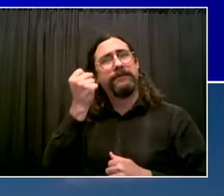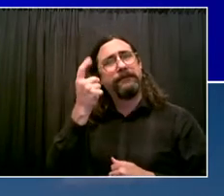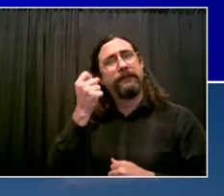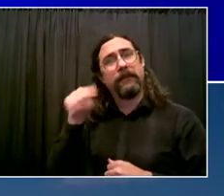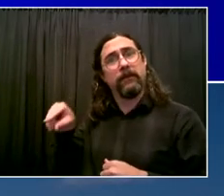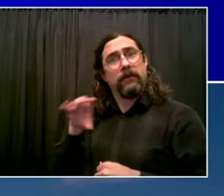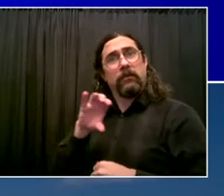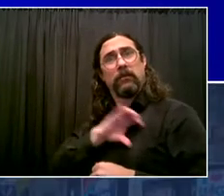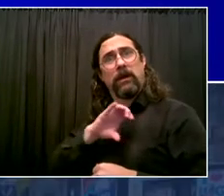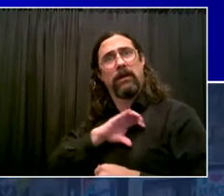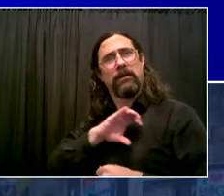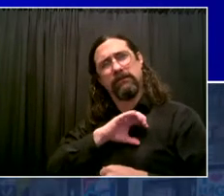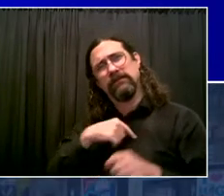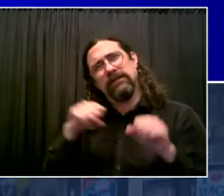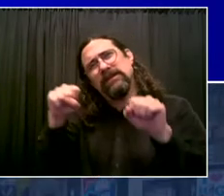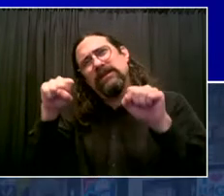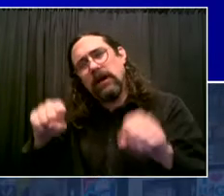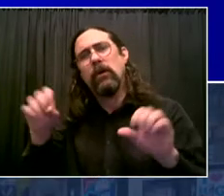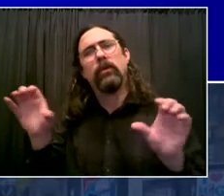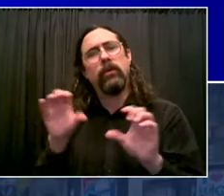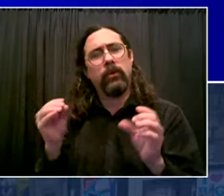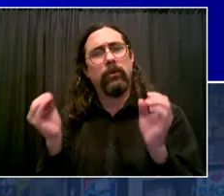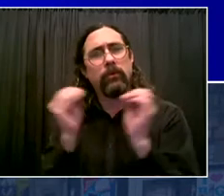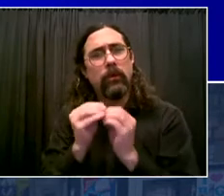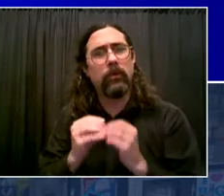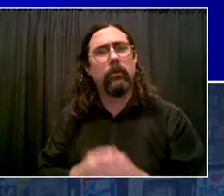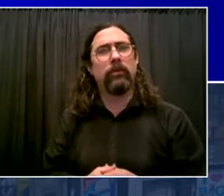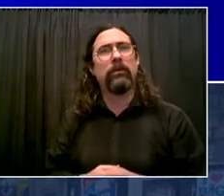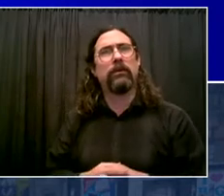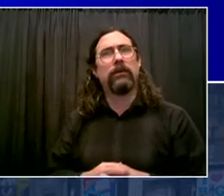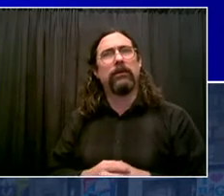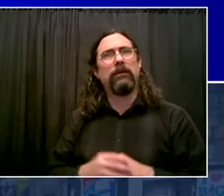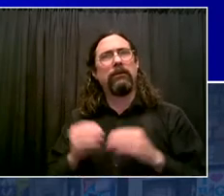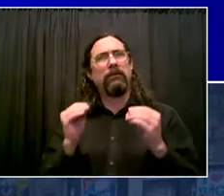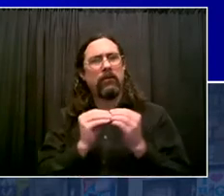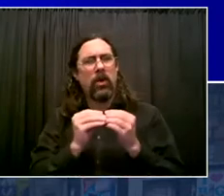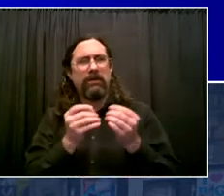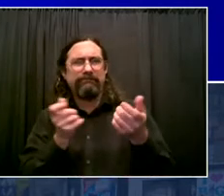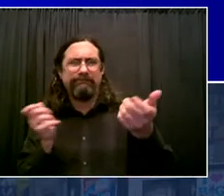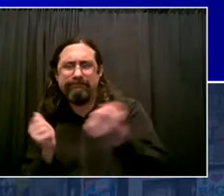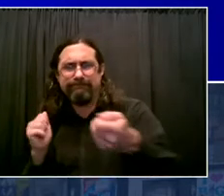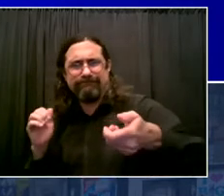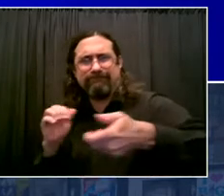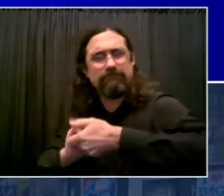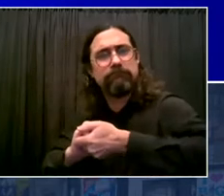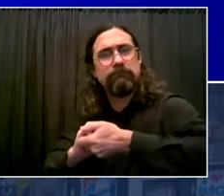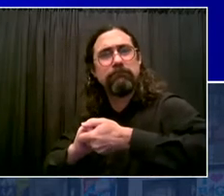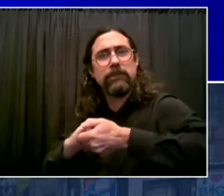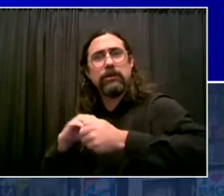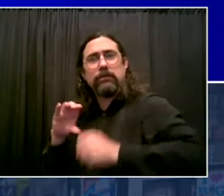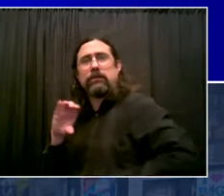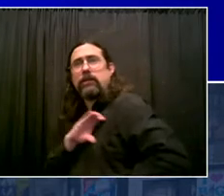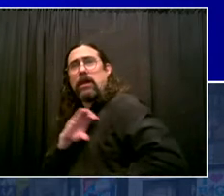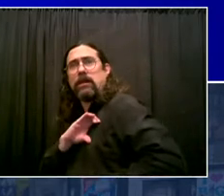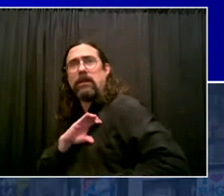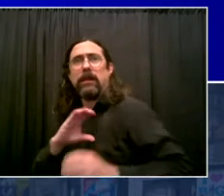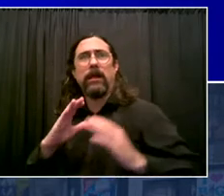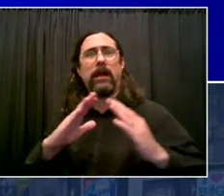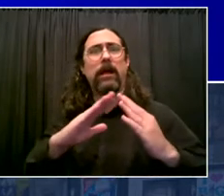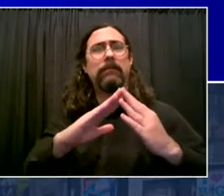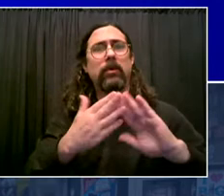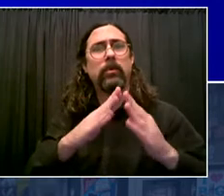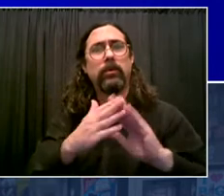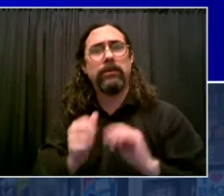capacity the right way. Working with communities, investing in cure violence in the crisis management system, community-based